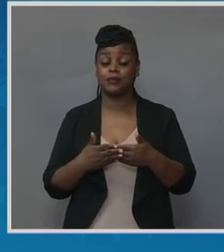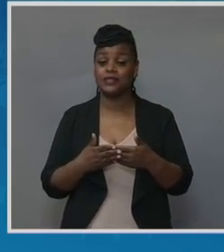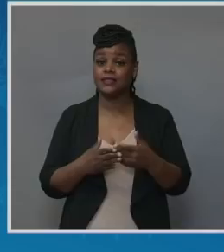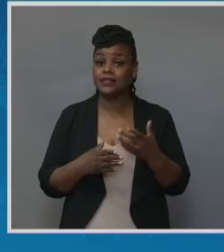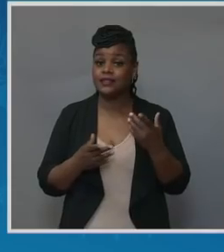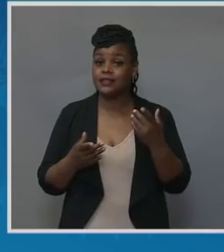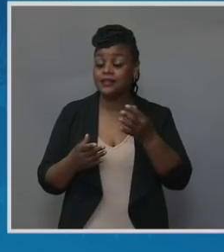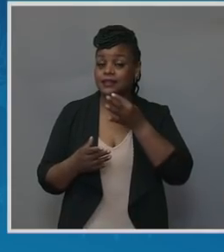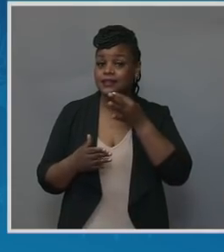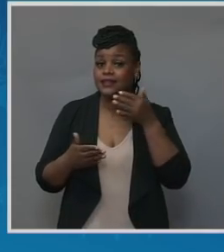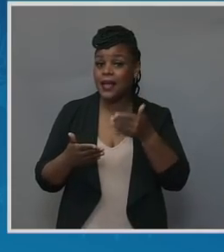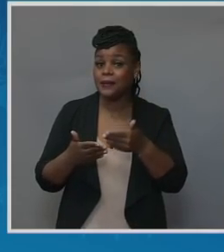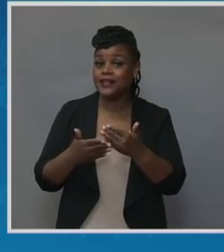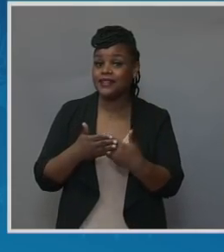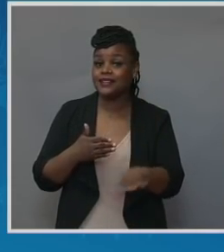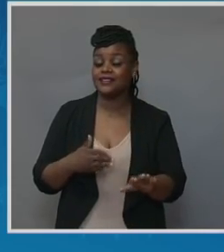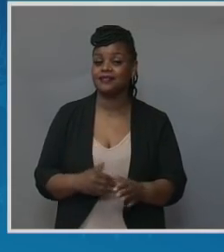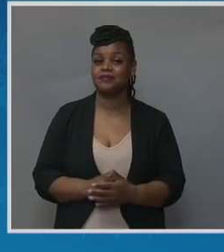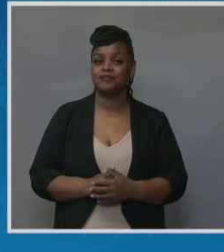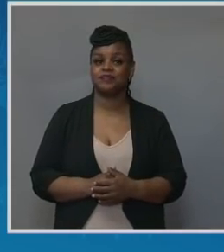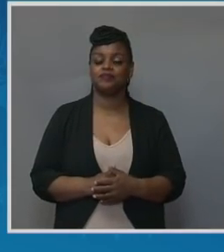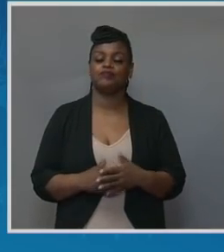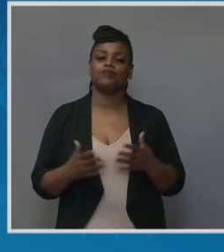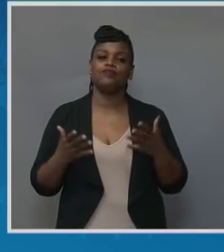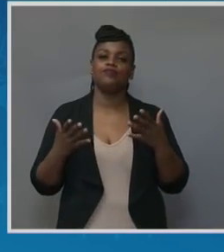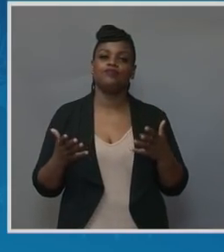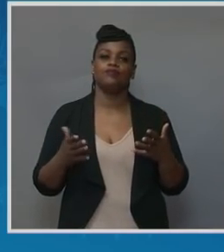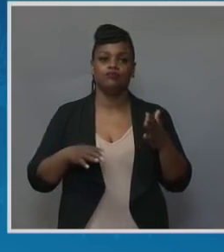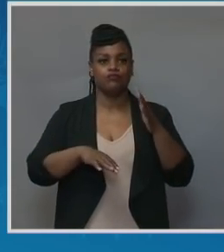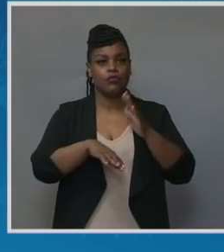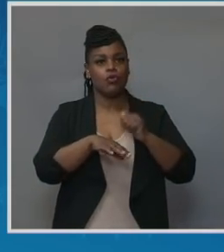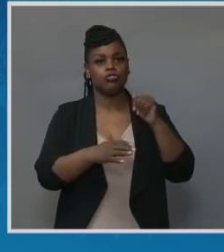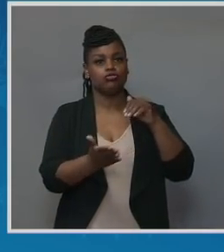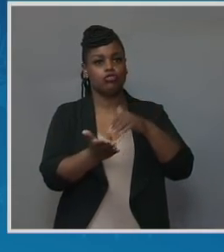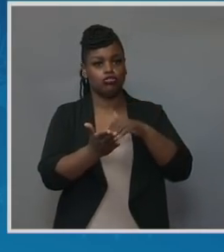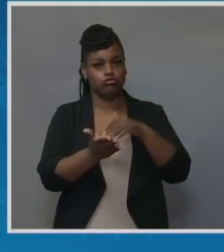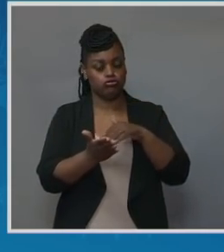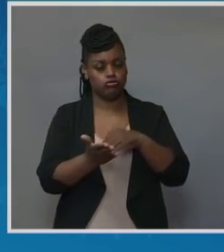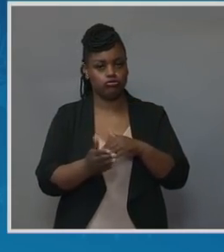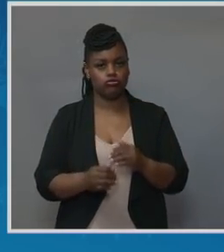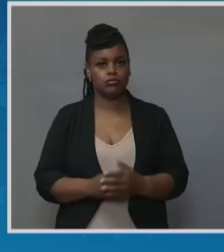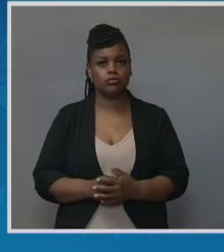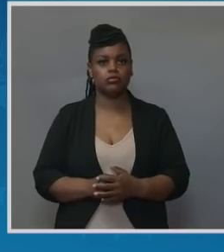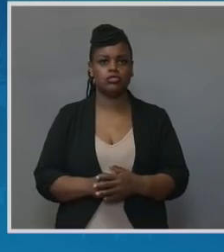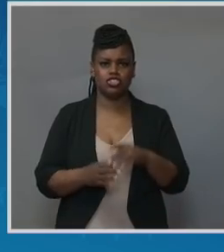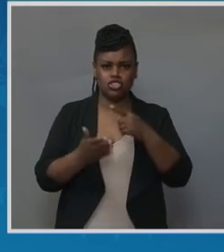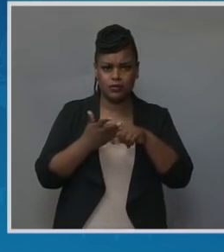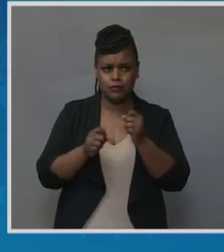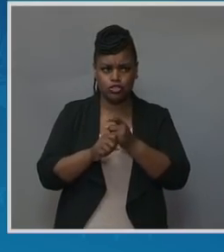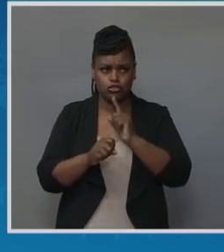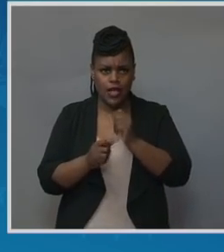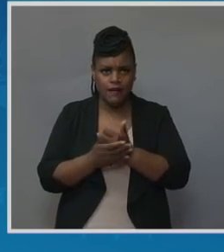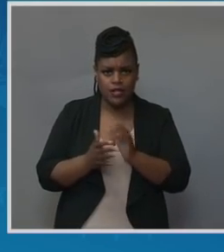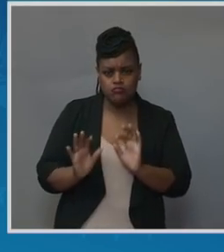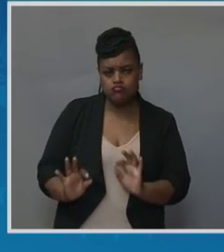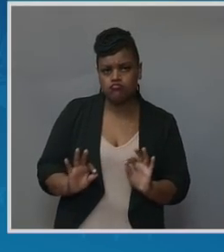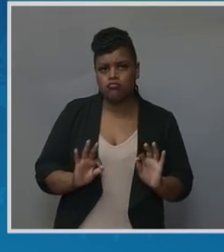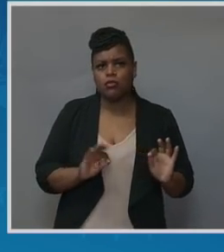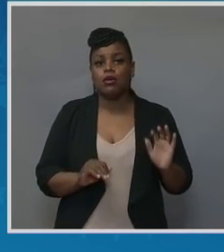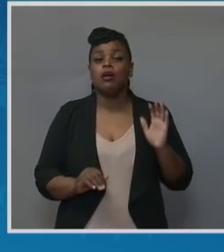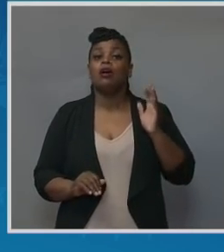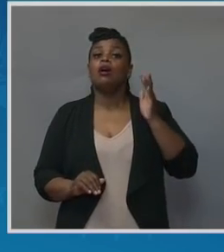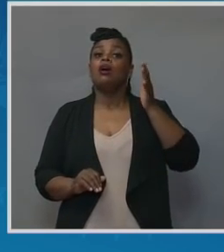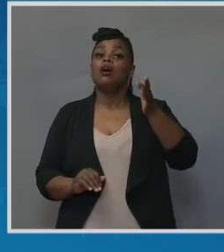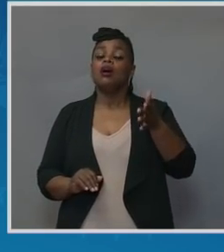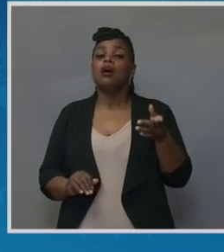and so she called the doctor and she was going to have them checking the baby. Later that evening, she called and said they told